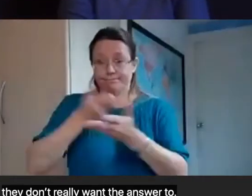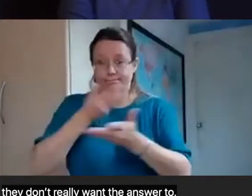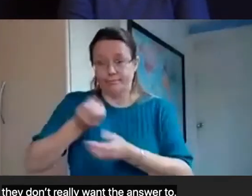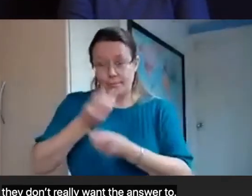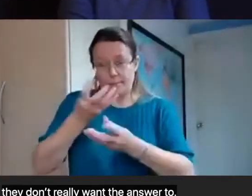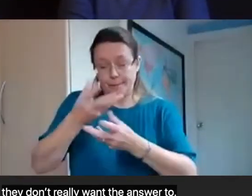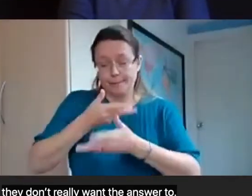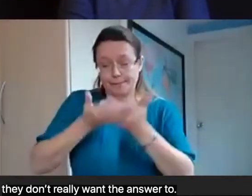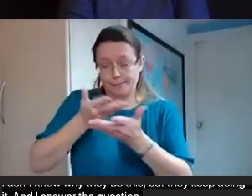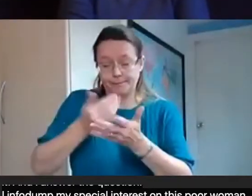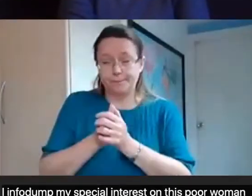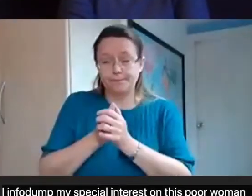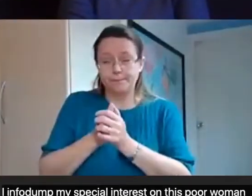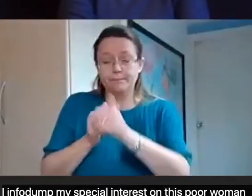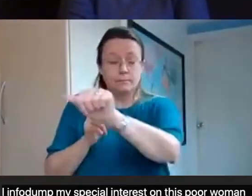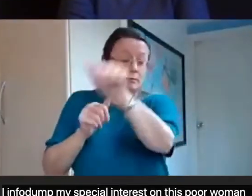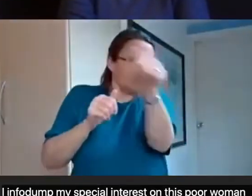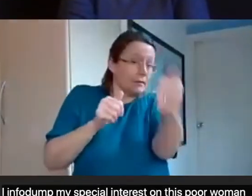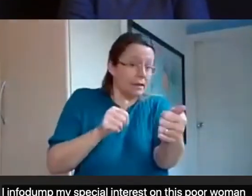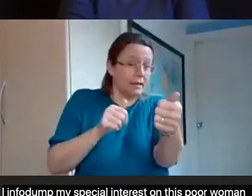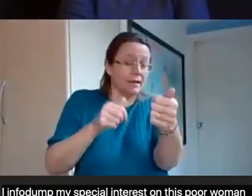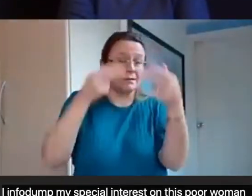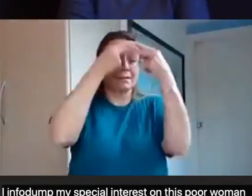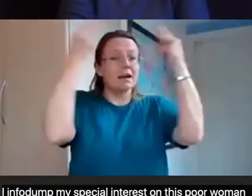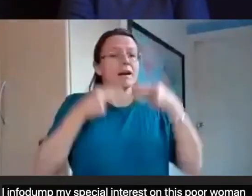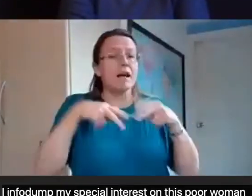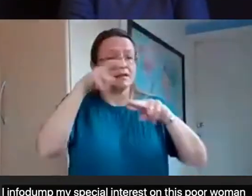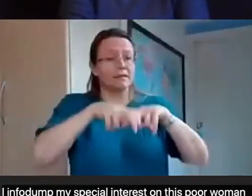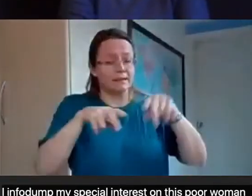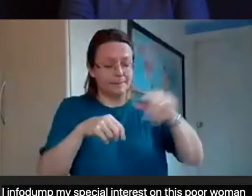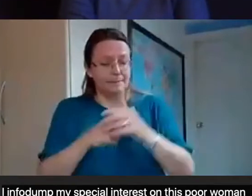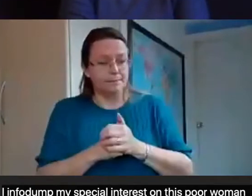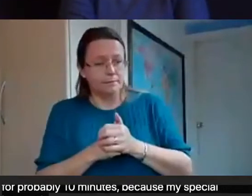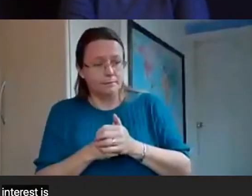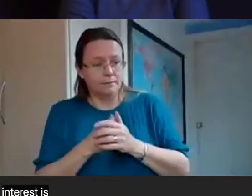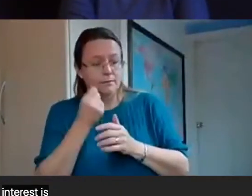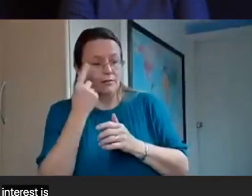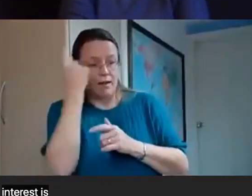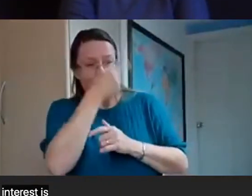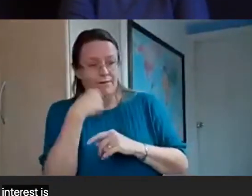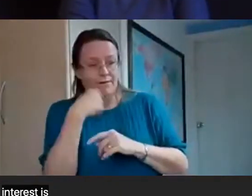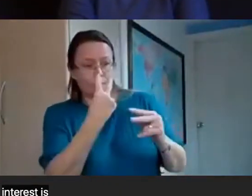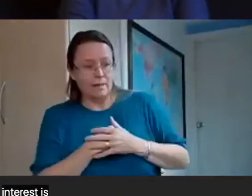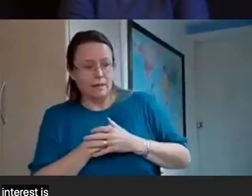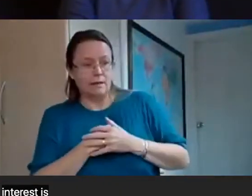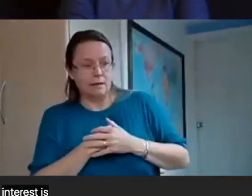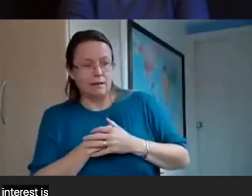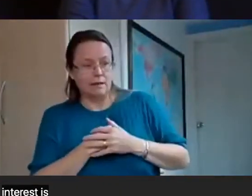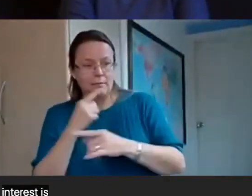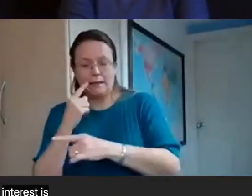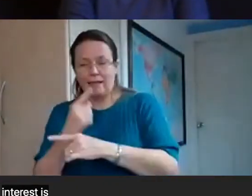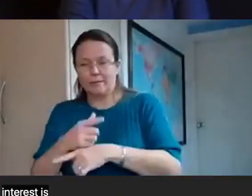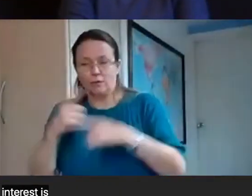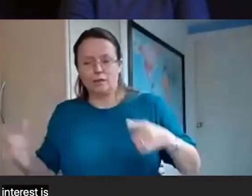And across from us at the other side of the table is sitting a nun. And when I start to realise how she's looking at me, I start to realise that I've been talking too